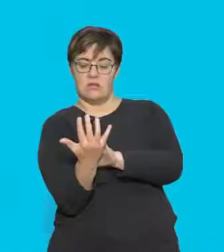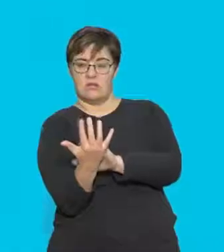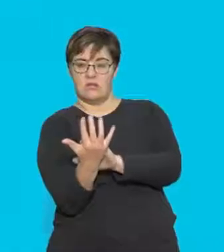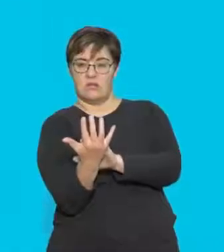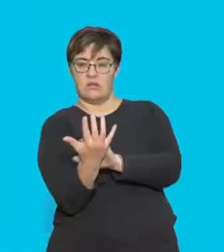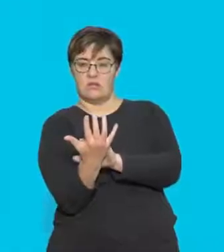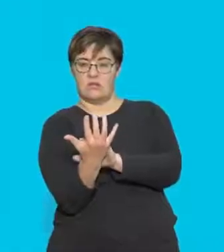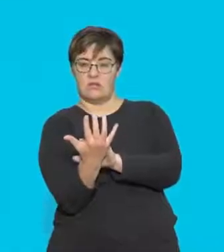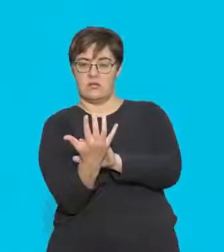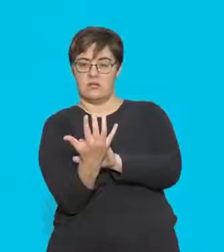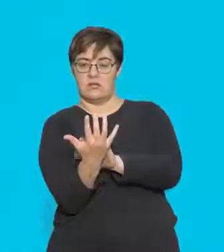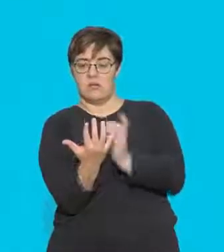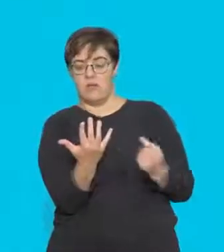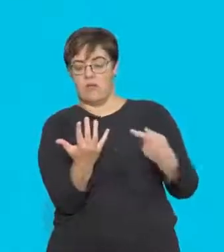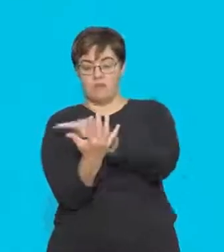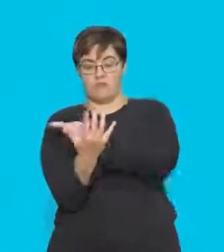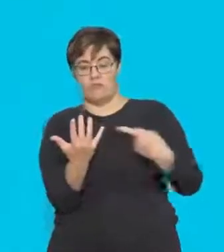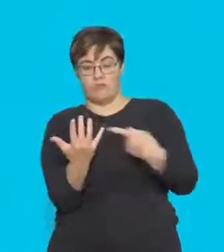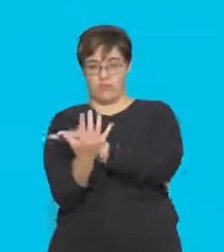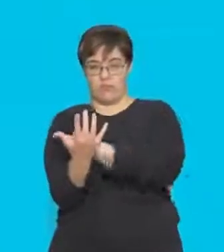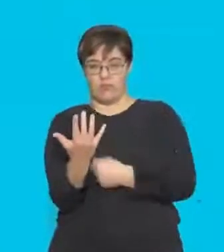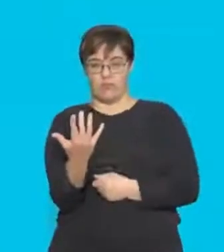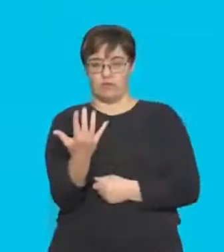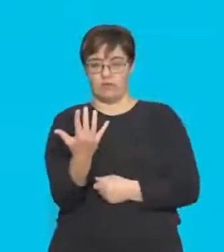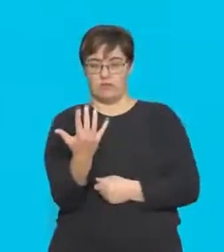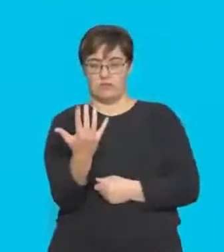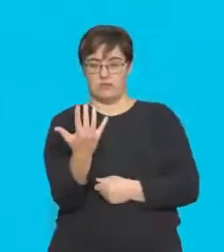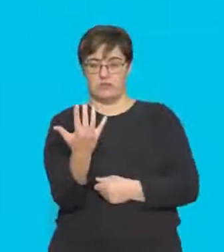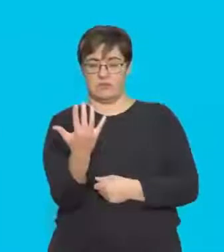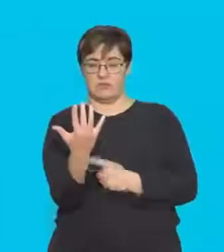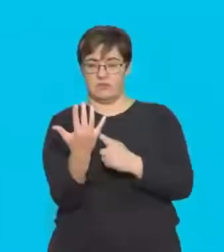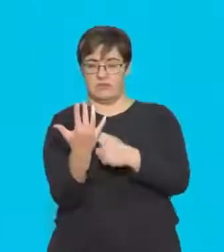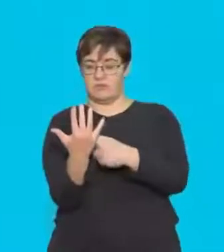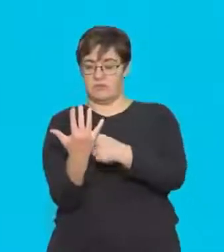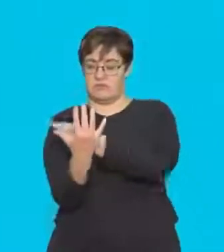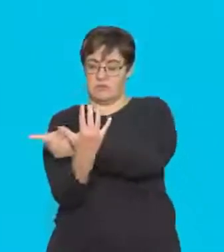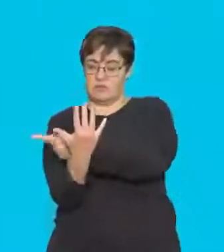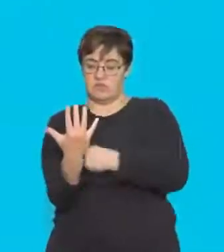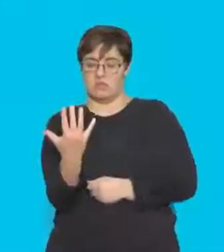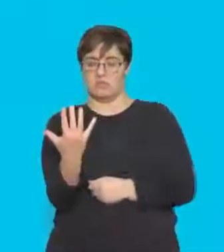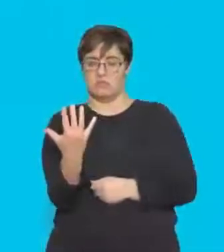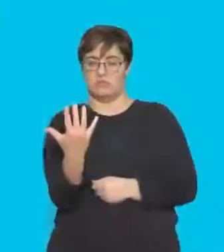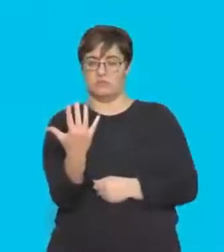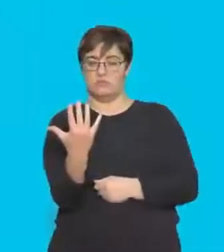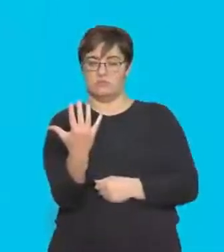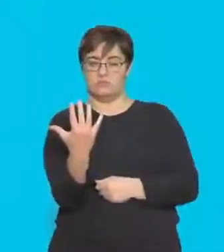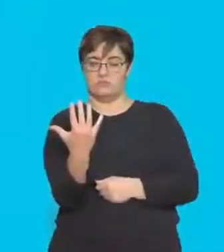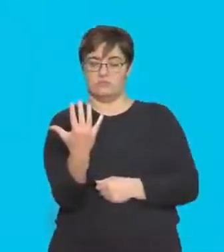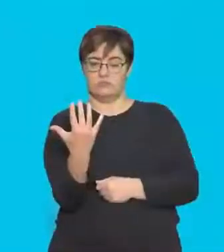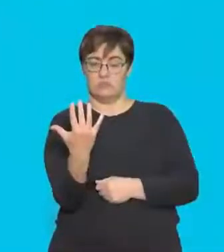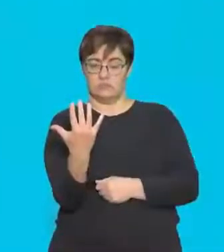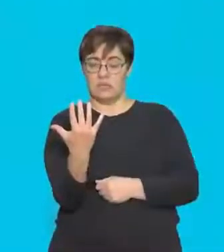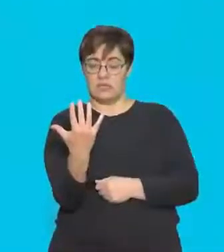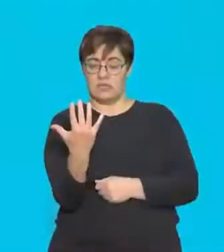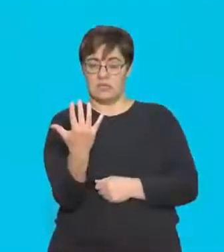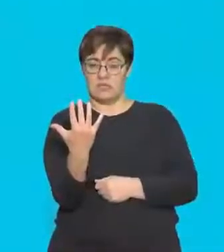thumb, point it in the direction of the current. Now, look what happens when I do that. The thumb is pointing in that direction, the same direction as you can